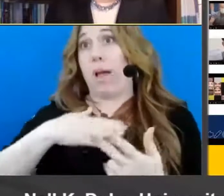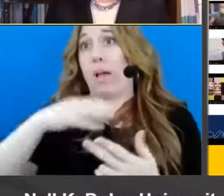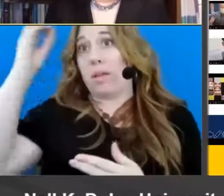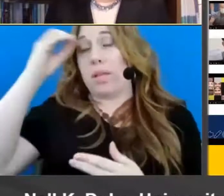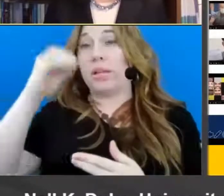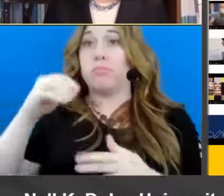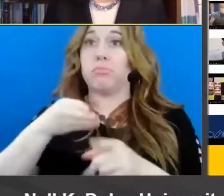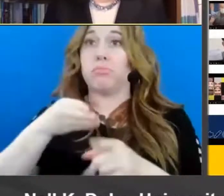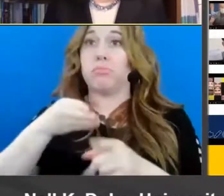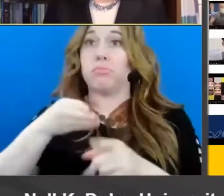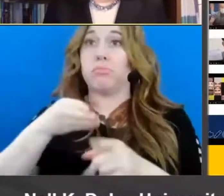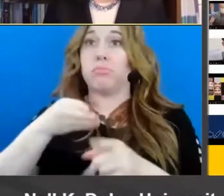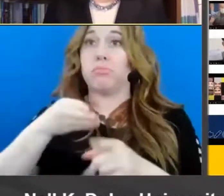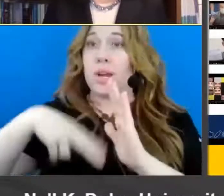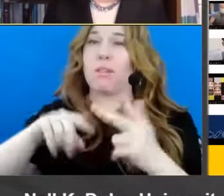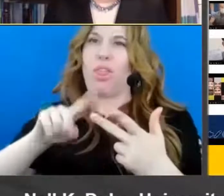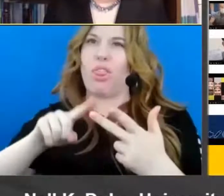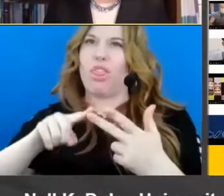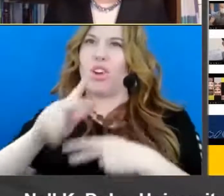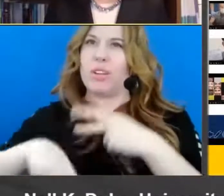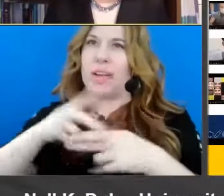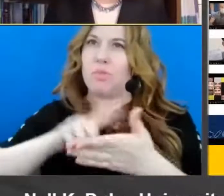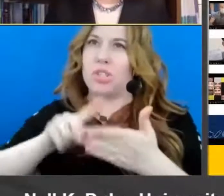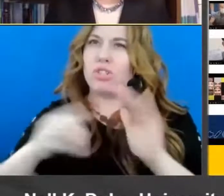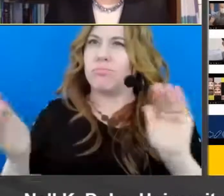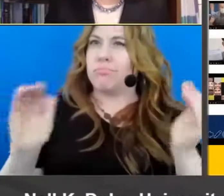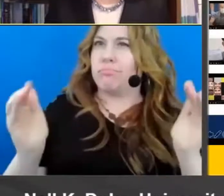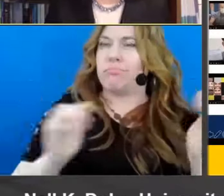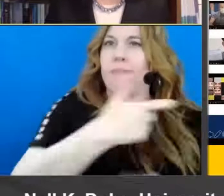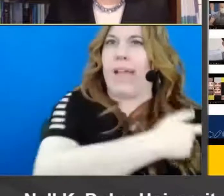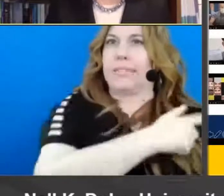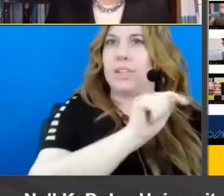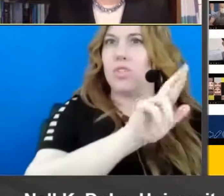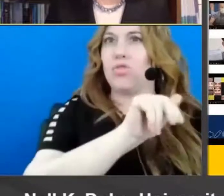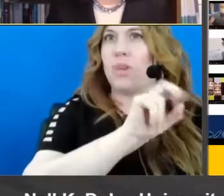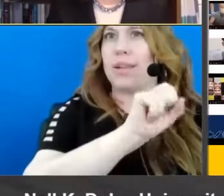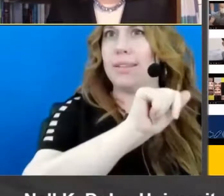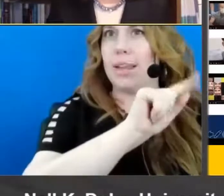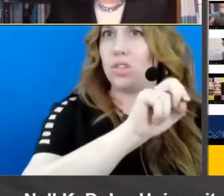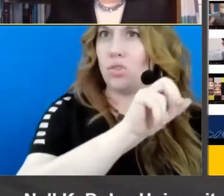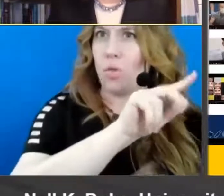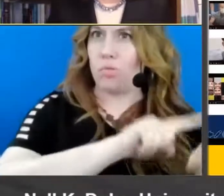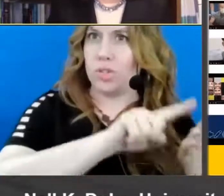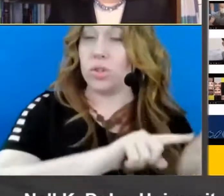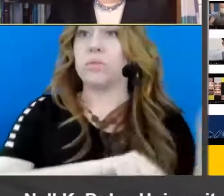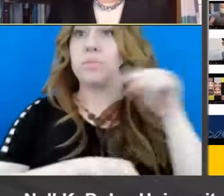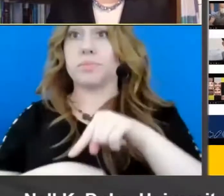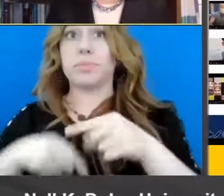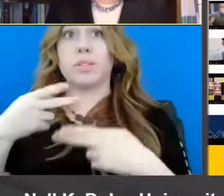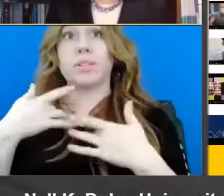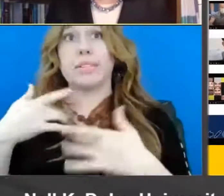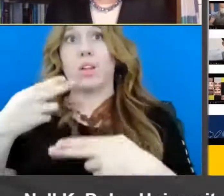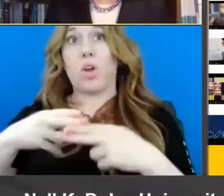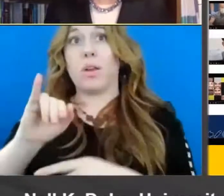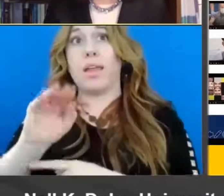that's parallel to or similar to translational research in the vaccine arena. and that's research that is often called implementation